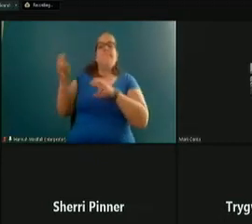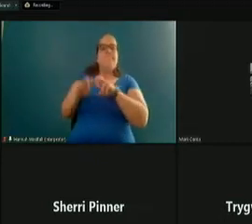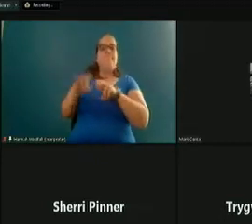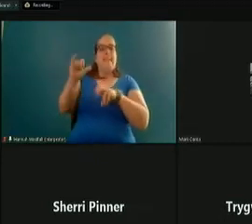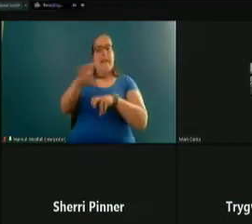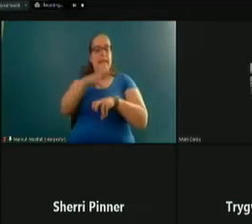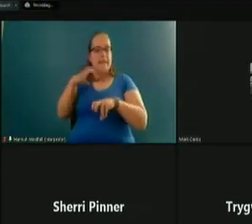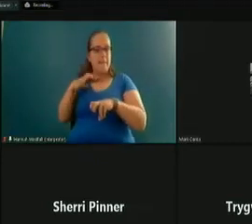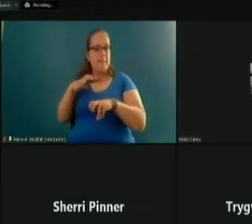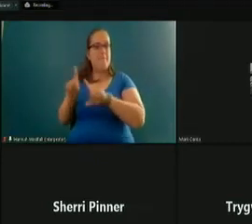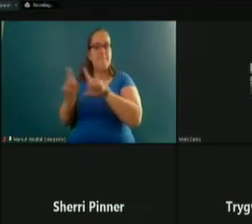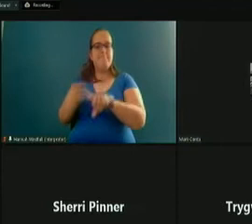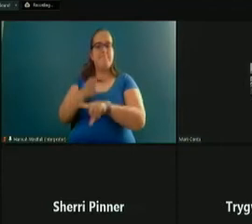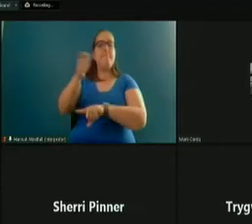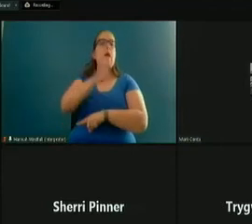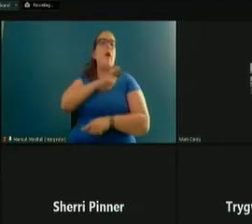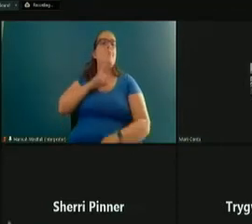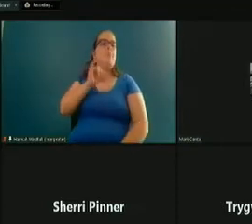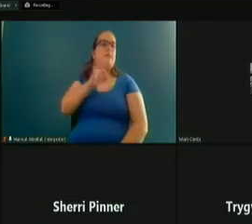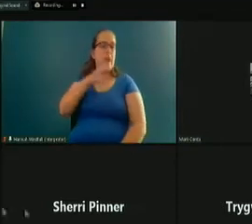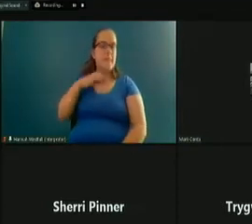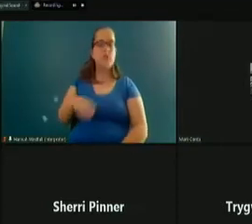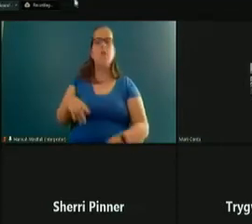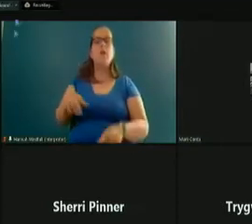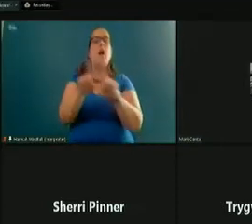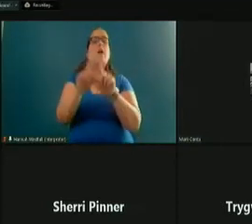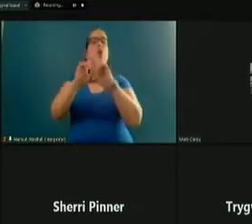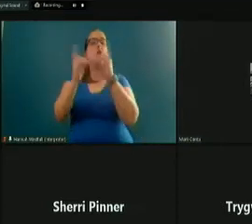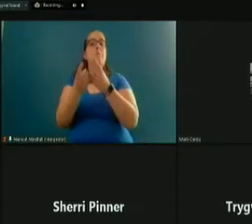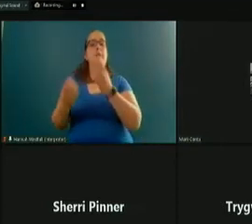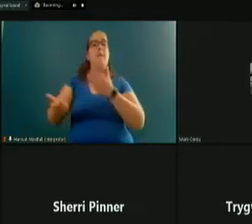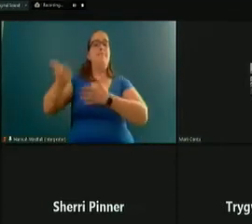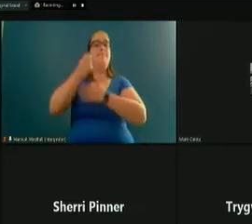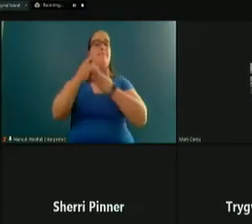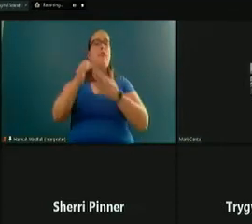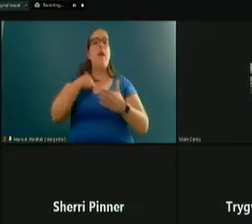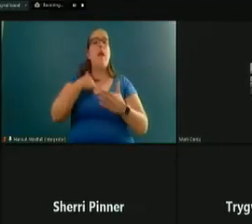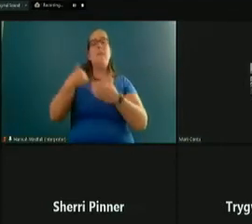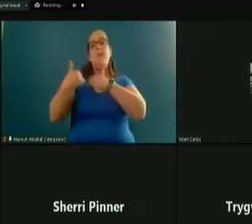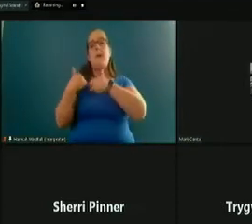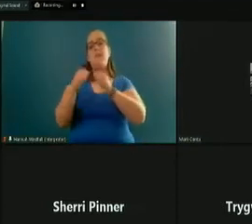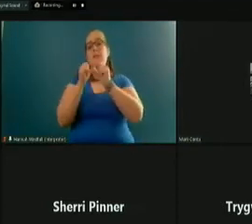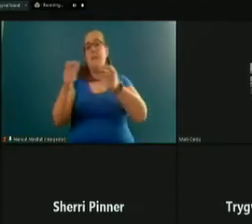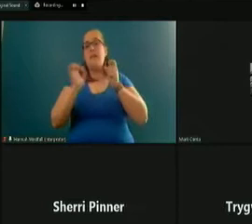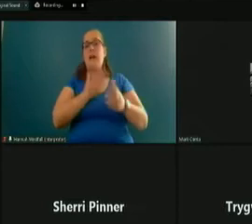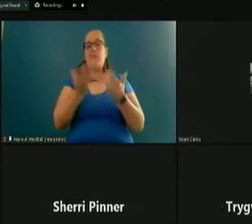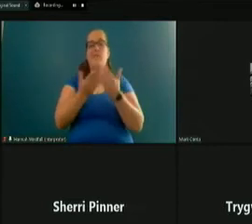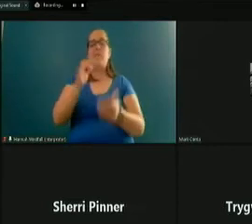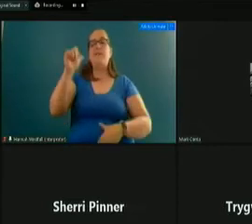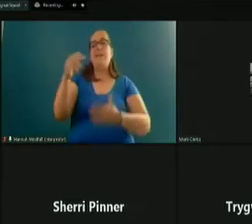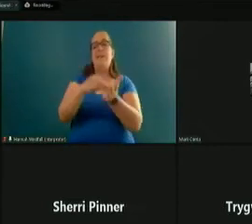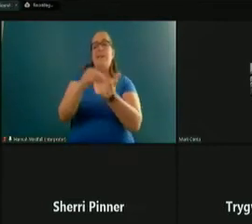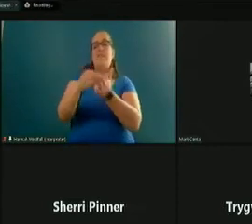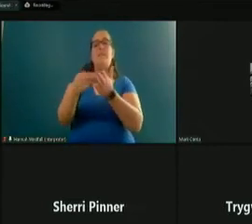and more. As a department head, I'm responsible for sustainably managing our nearly $10 million a year